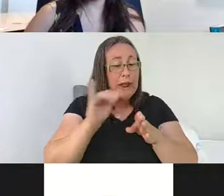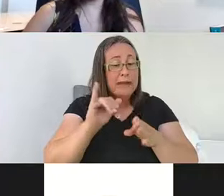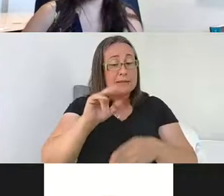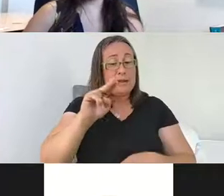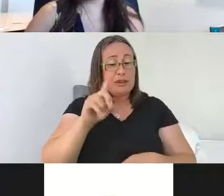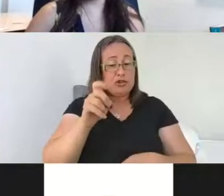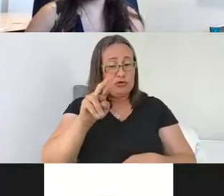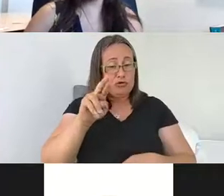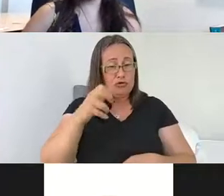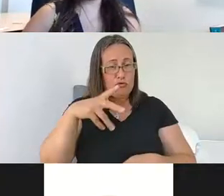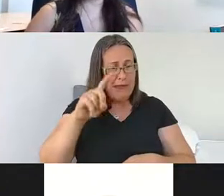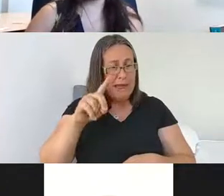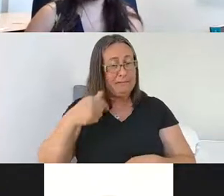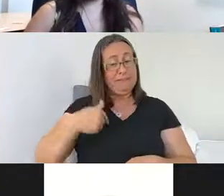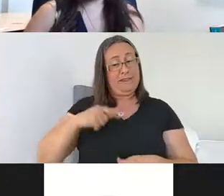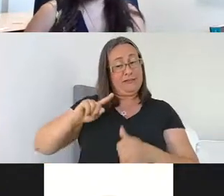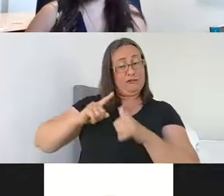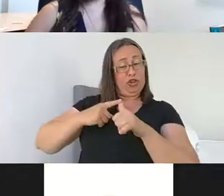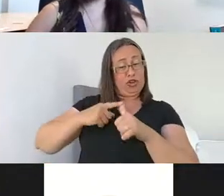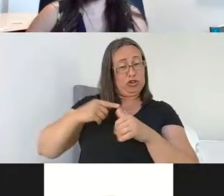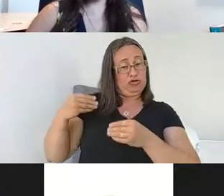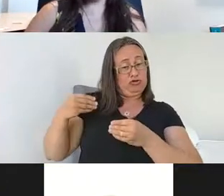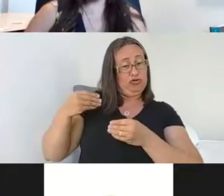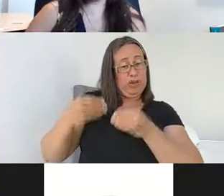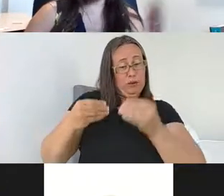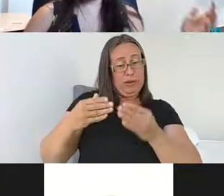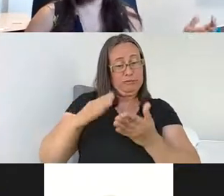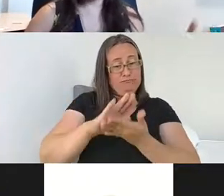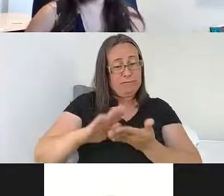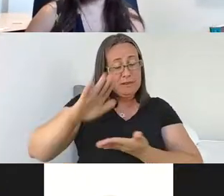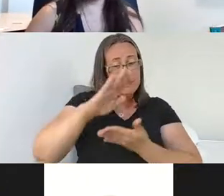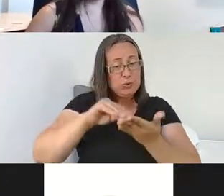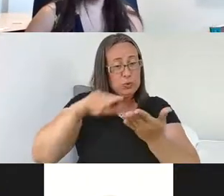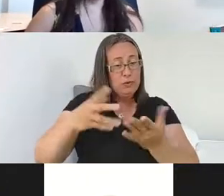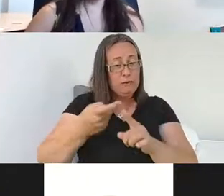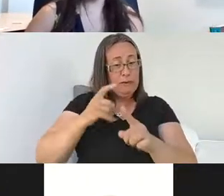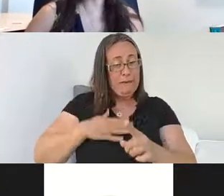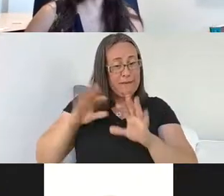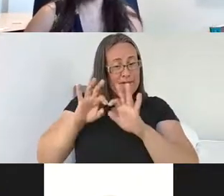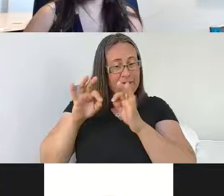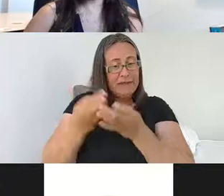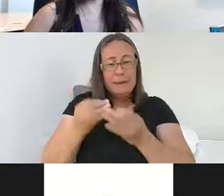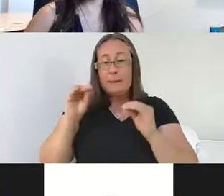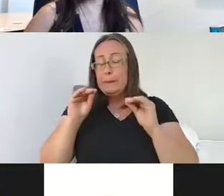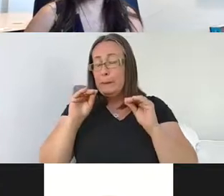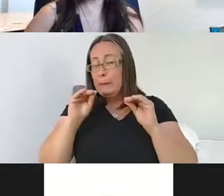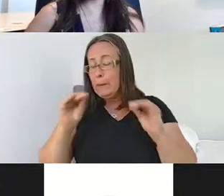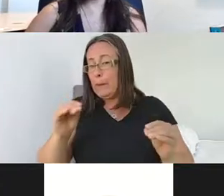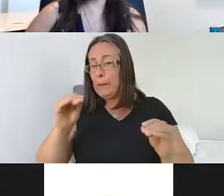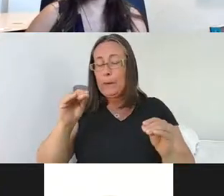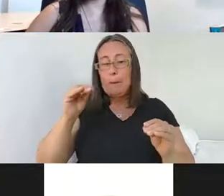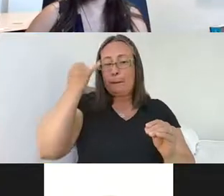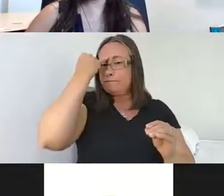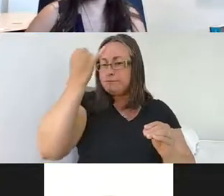fairly late as an undergrad, I'm a first generation college student in my family. And I would say had no clue about research